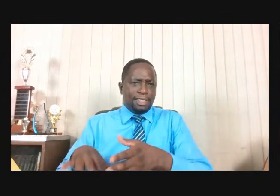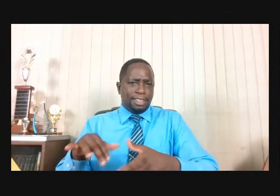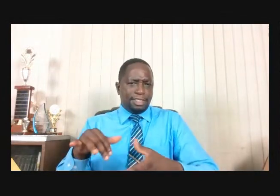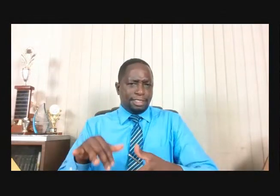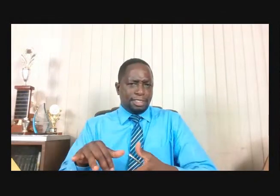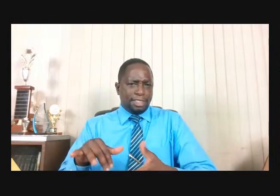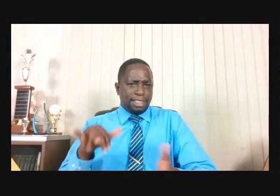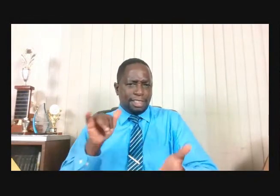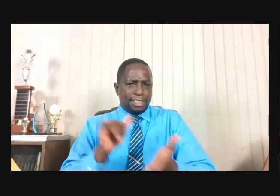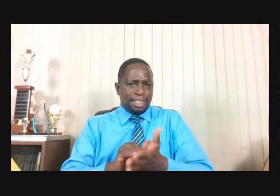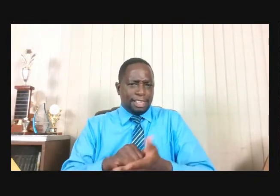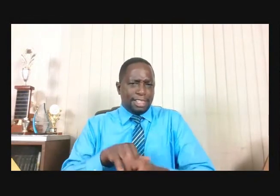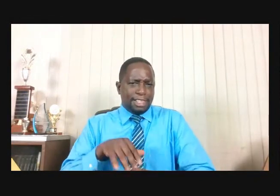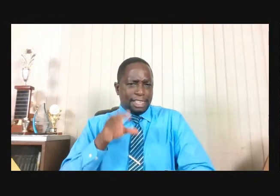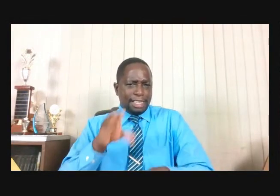Him